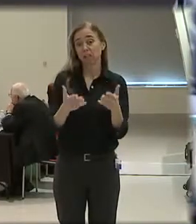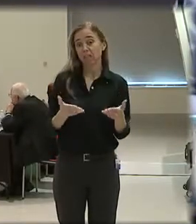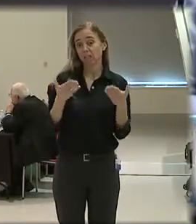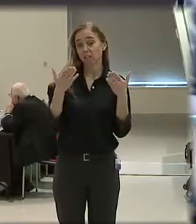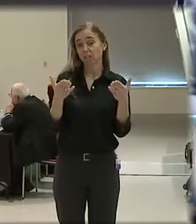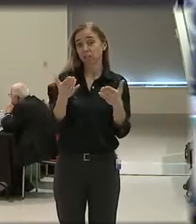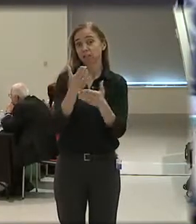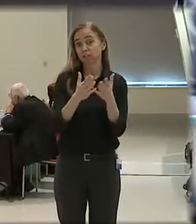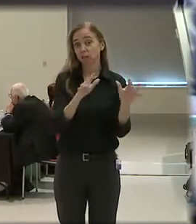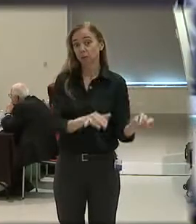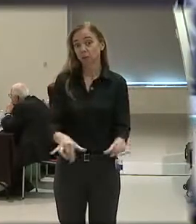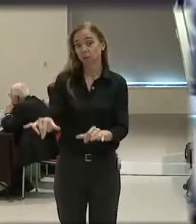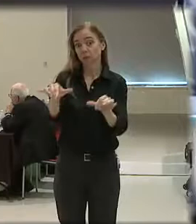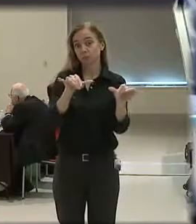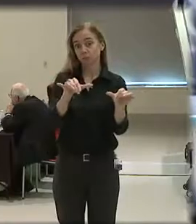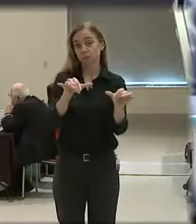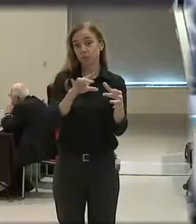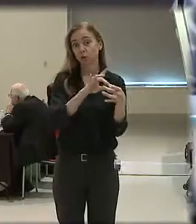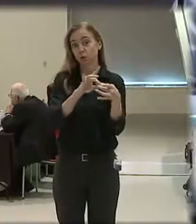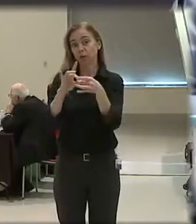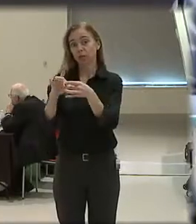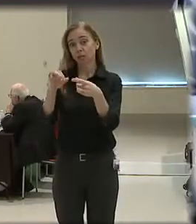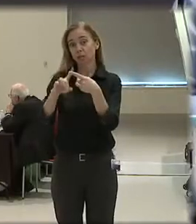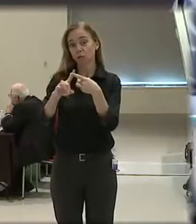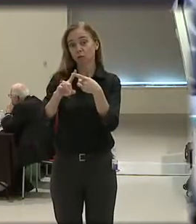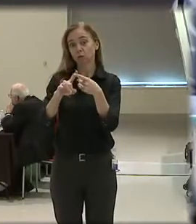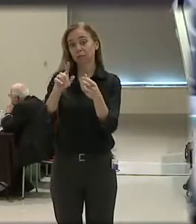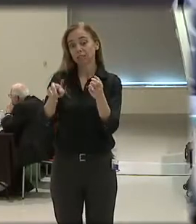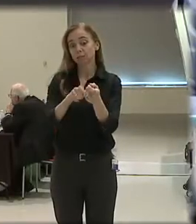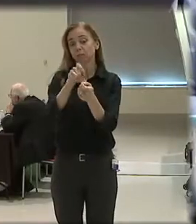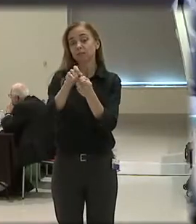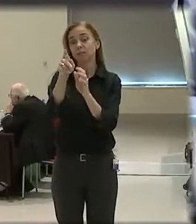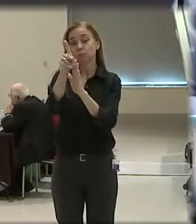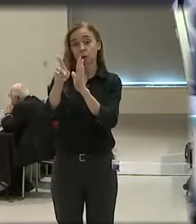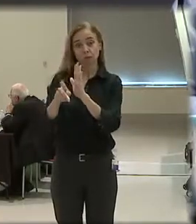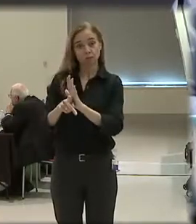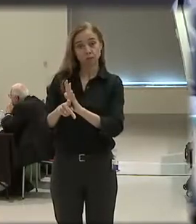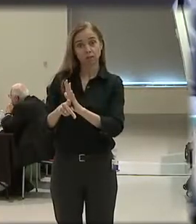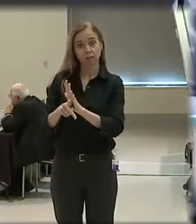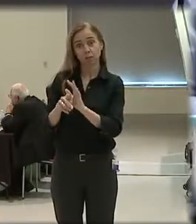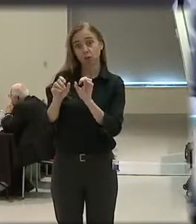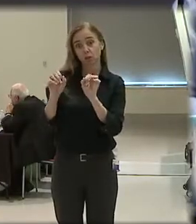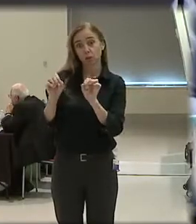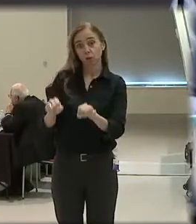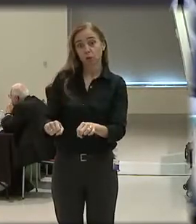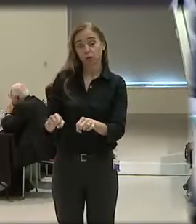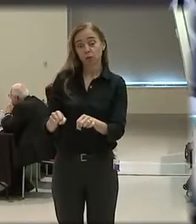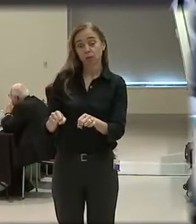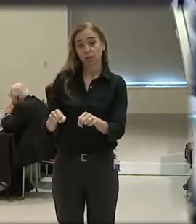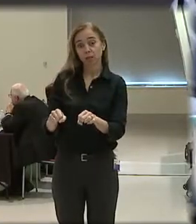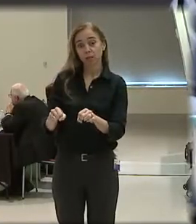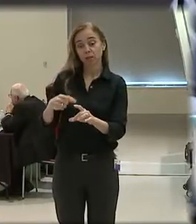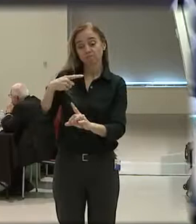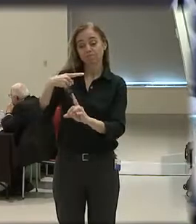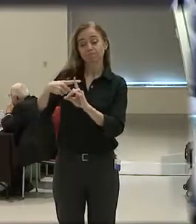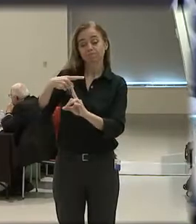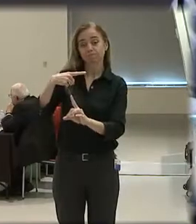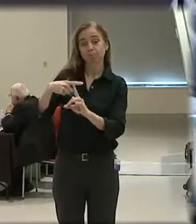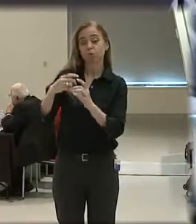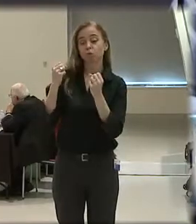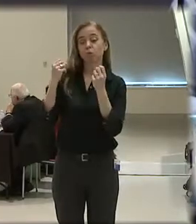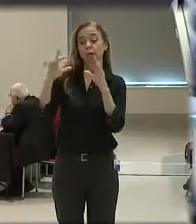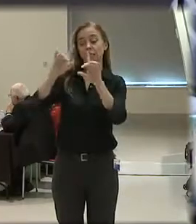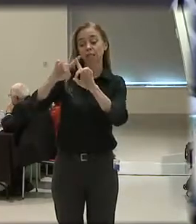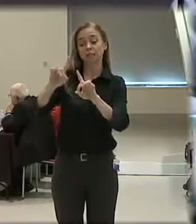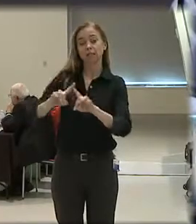some standardizations as it relates to certain policies that could be to the advantage of a lot of departments